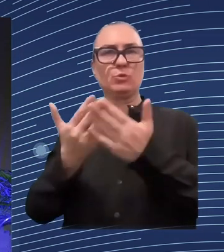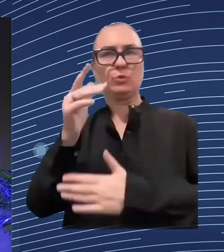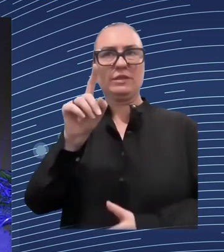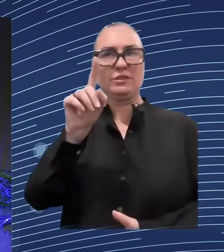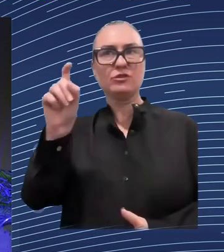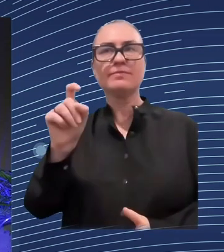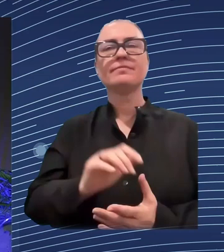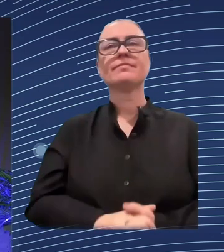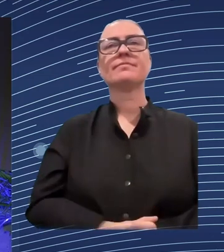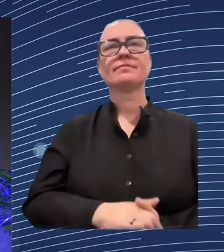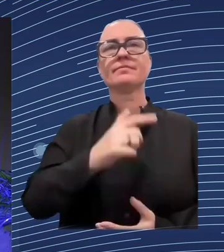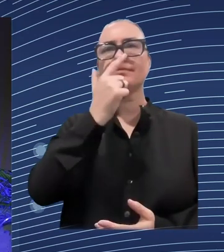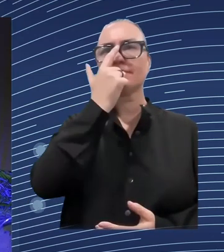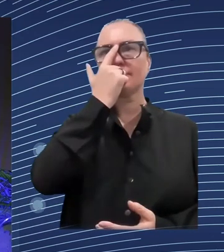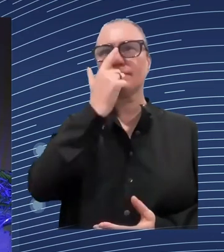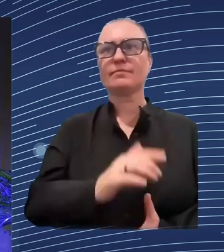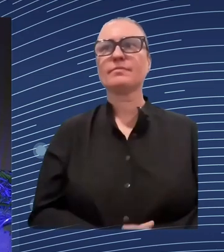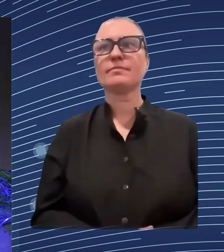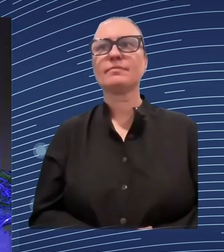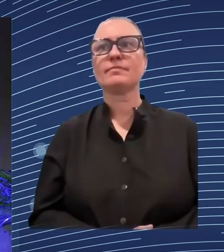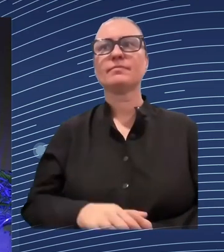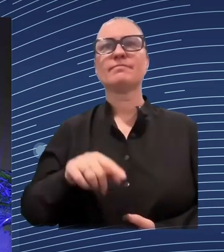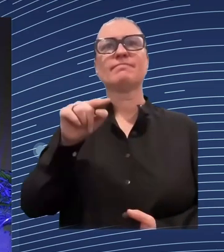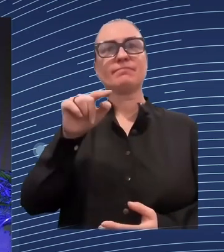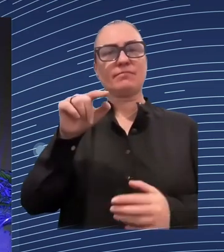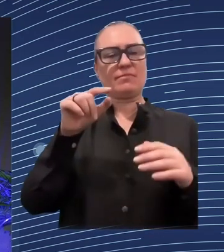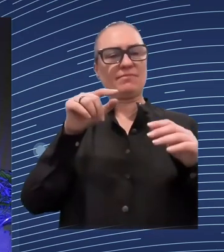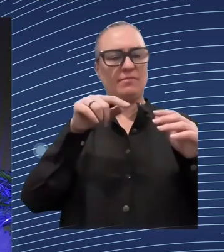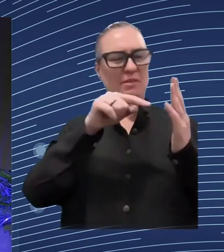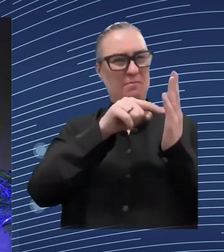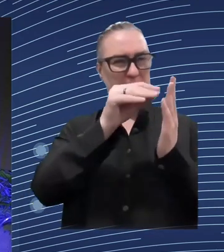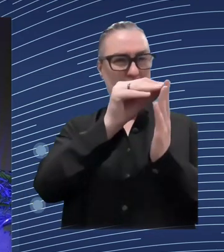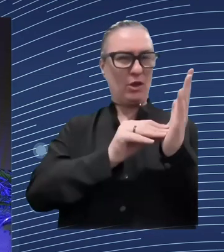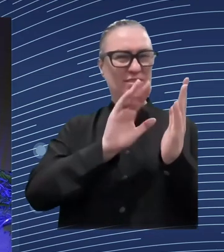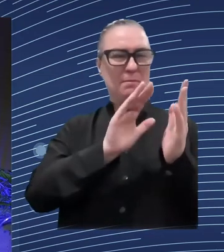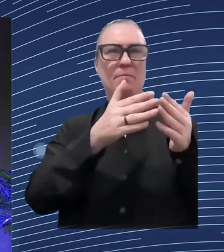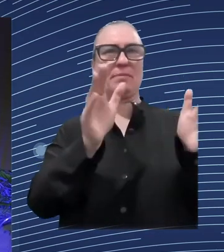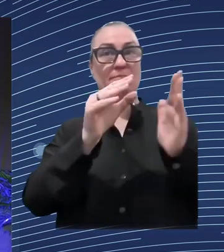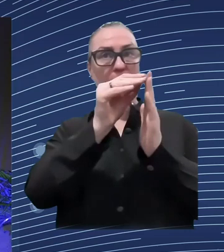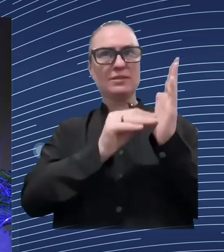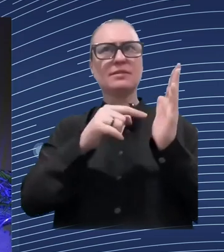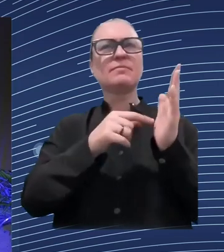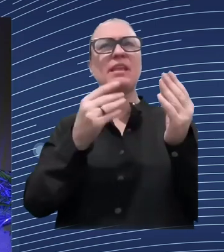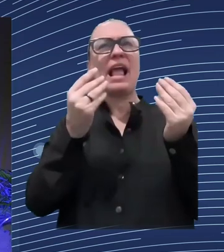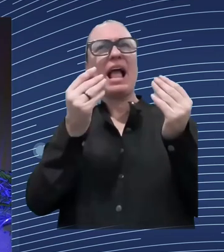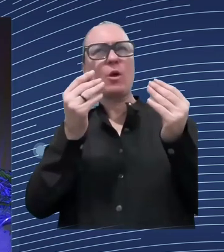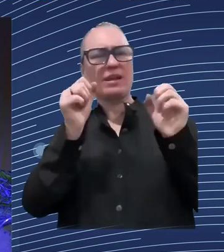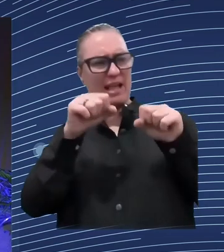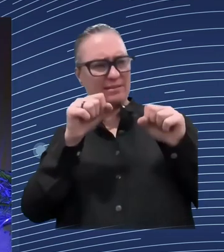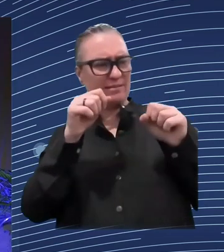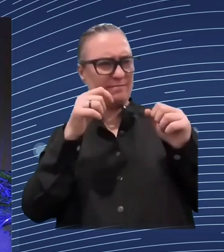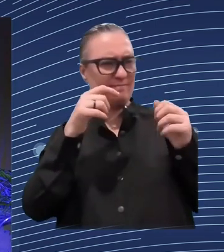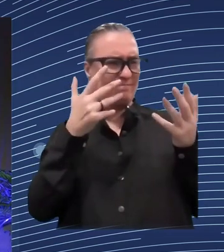unemployment's increased by five percentage points. Let's shock the data. You know, increase unemployment among the groups that, you know,